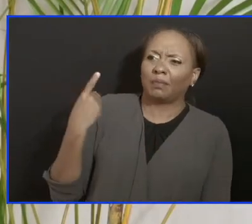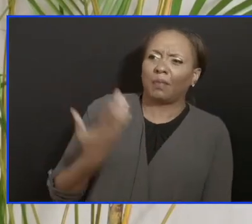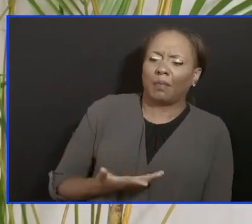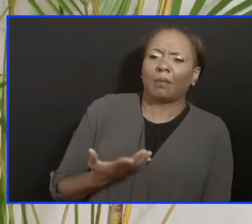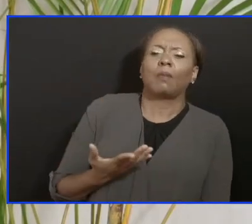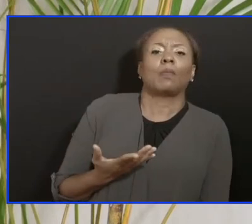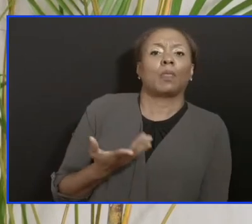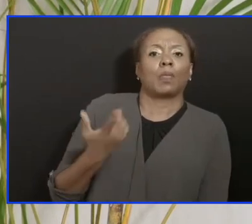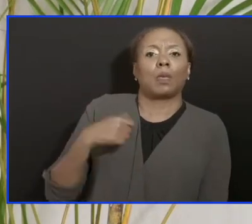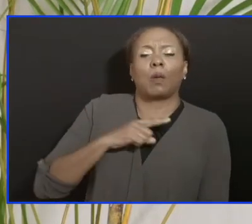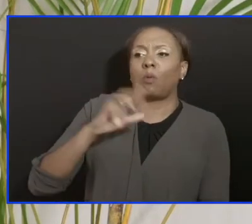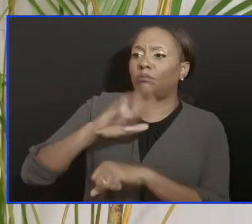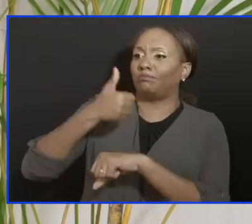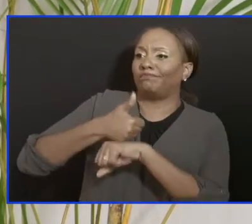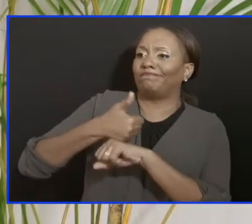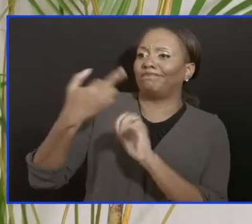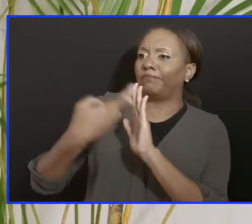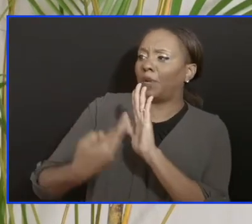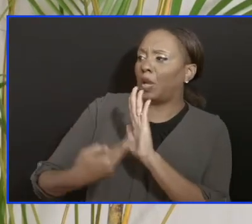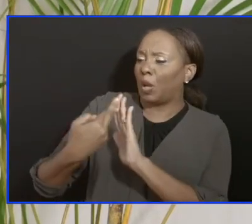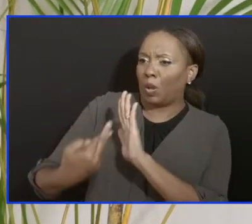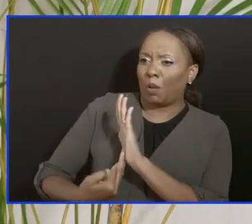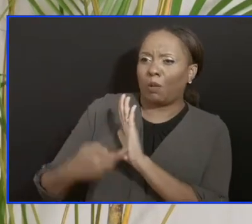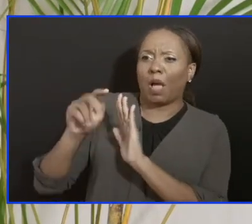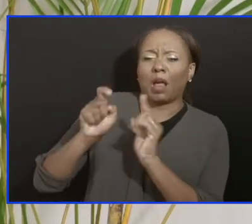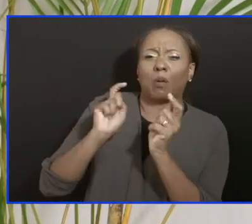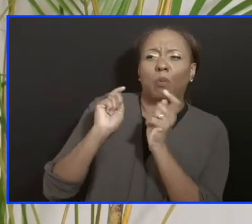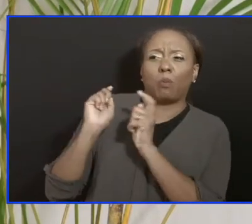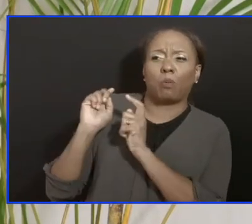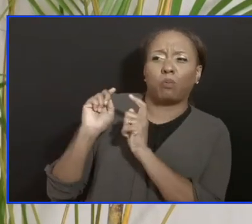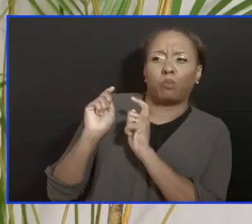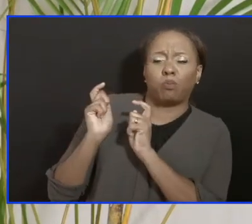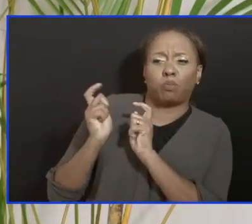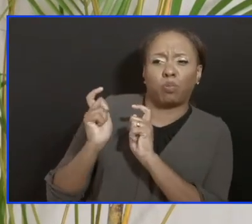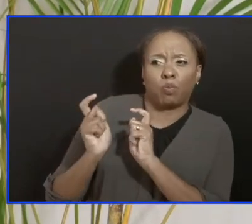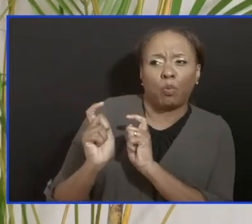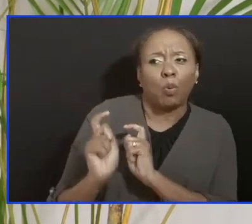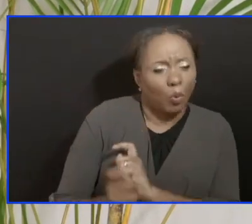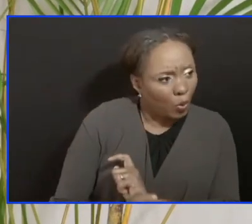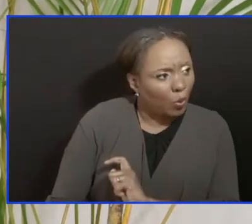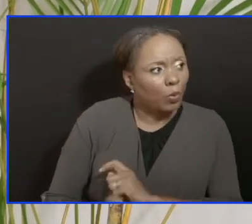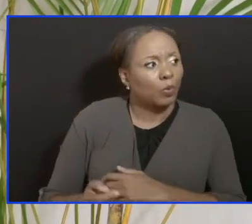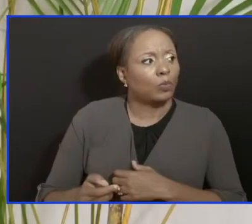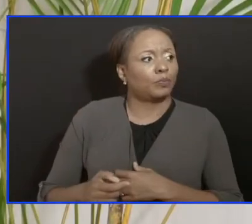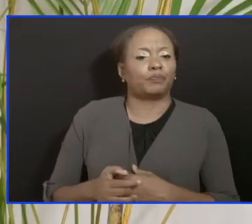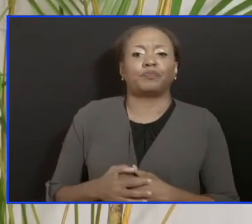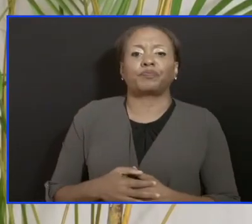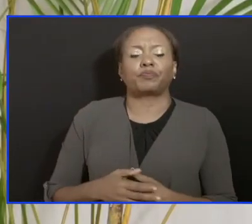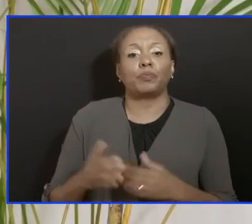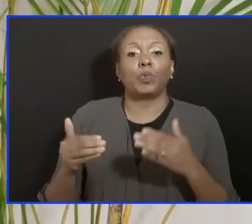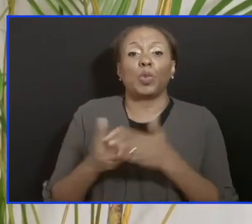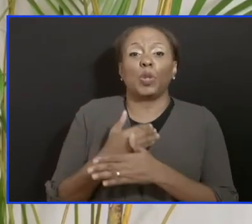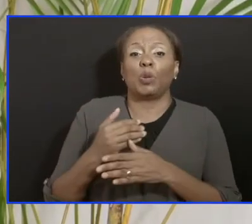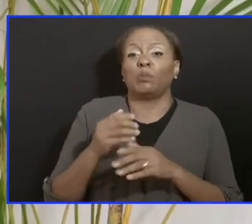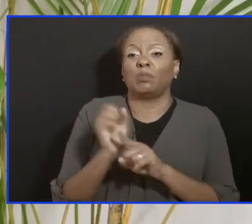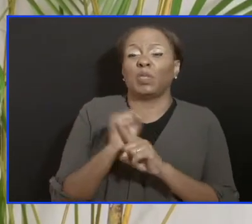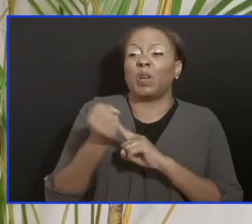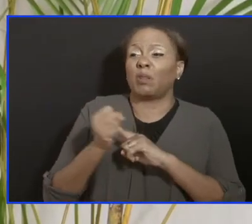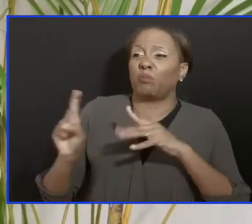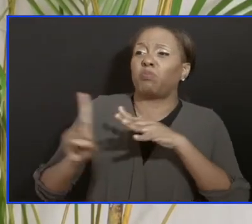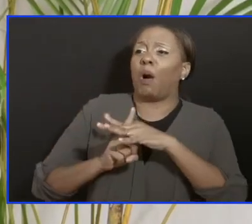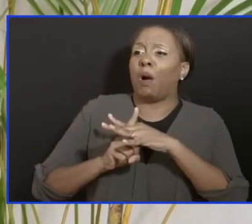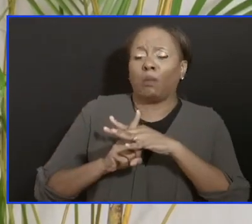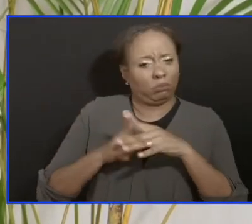protocols which we've had to adjust as things develop, as new situations emerge.